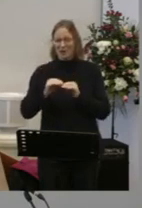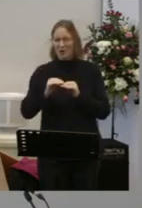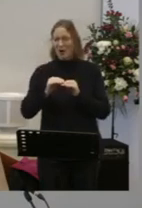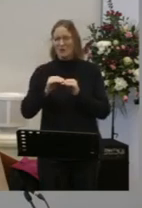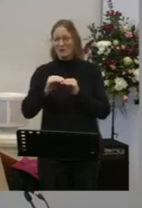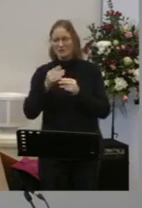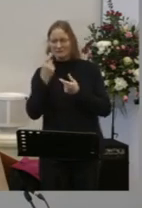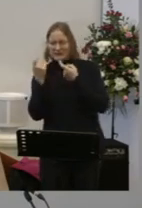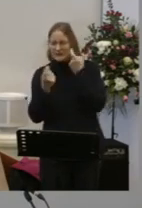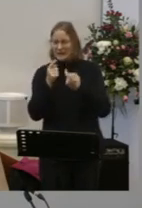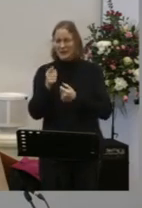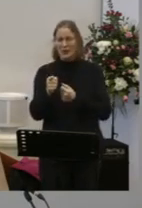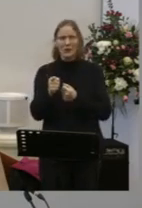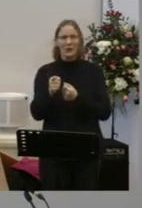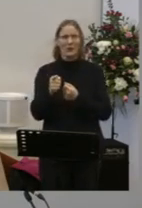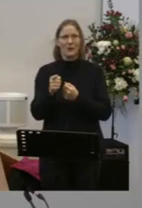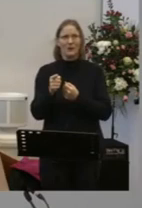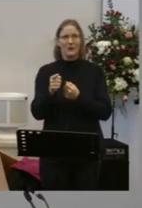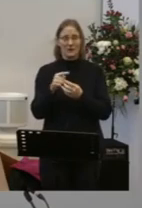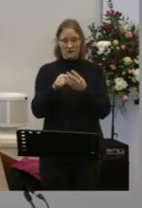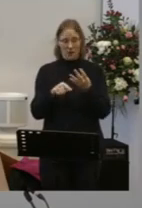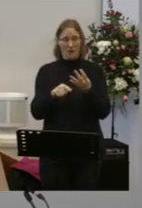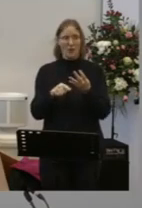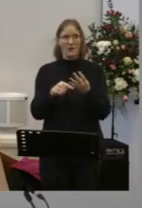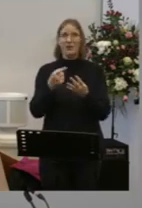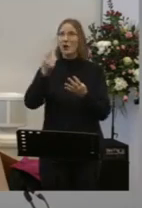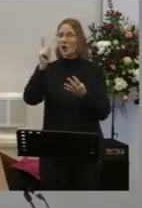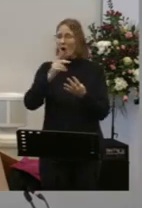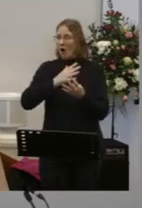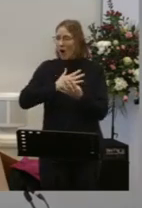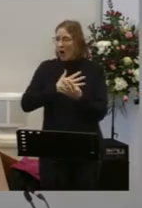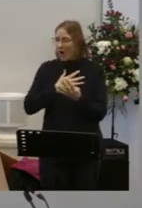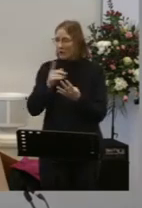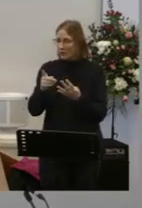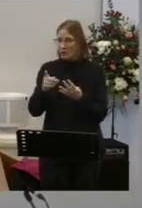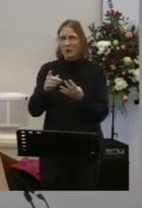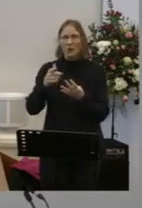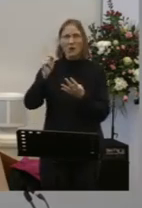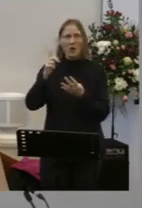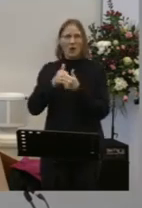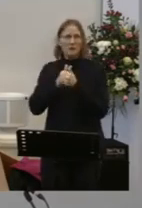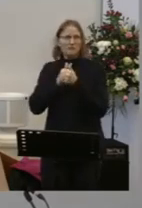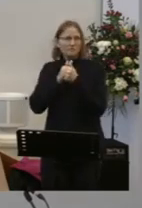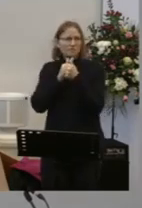God loves you He's on your side